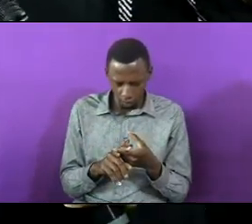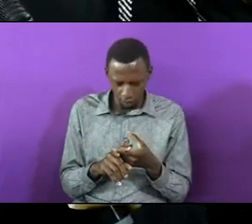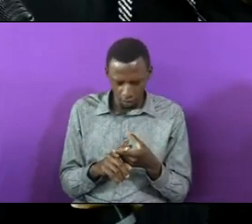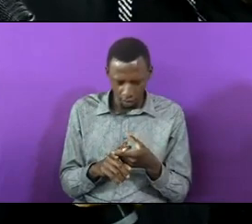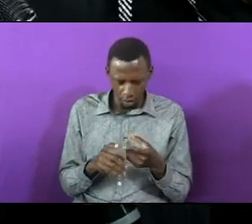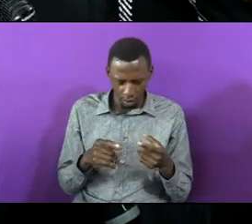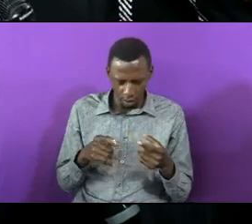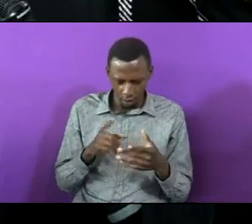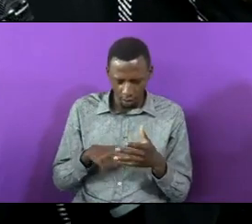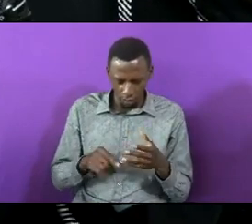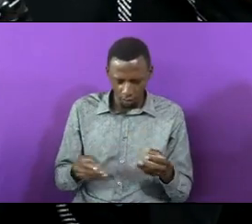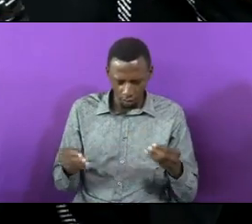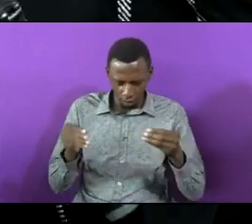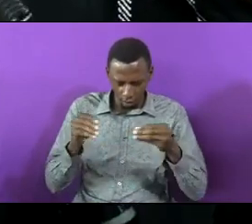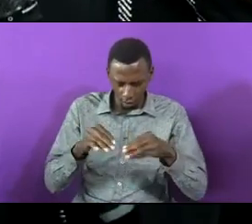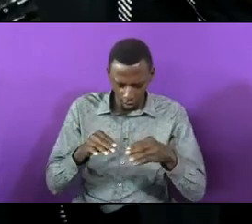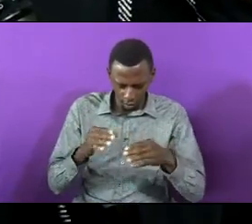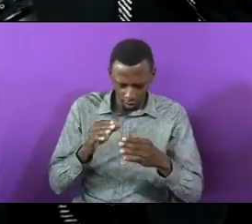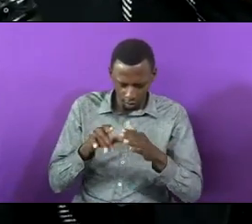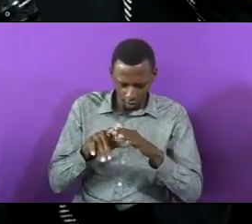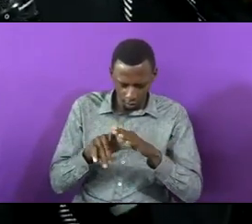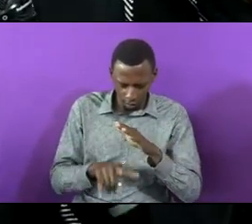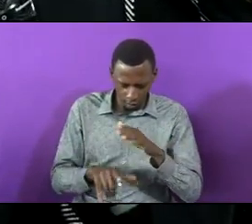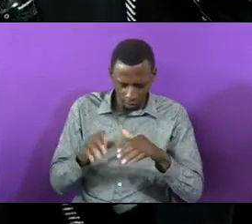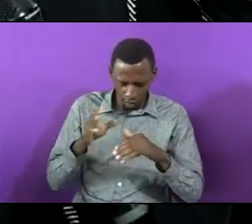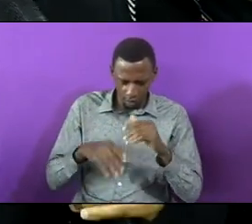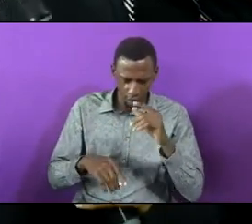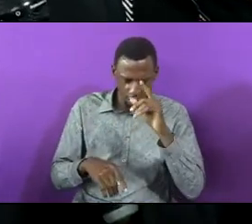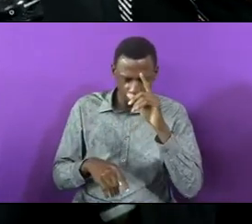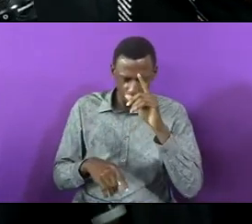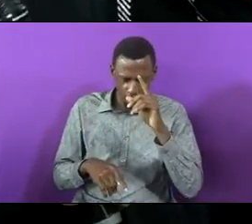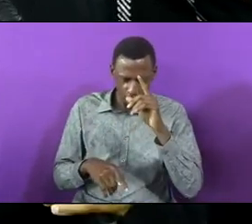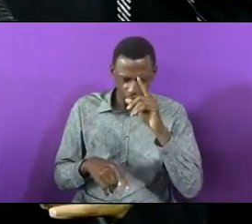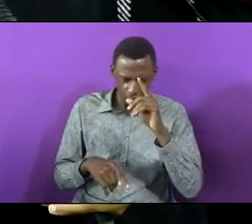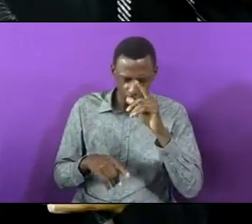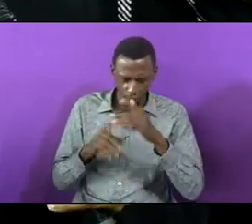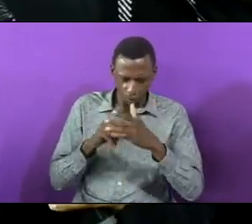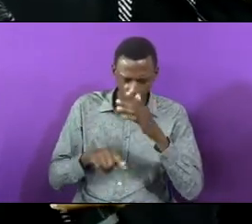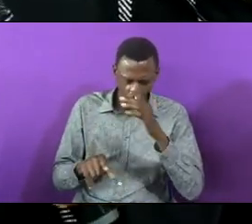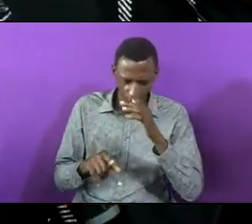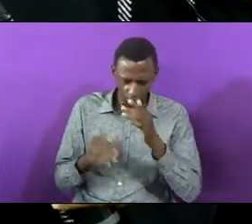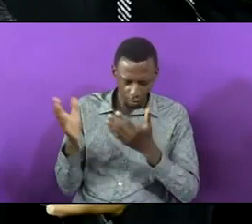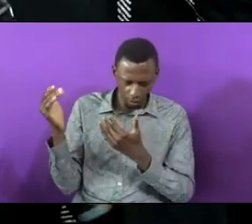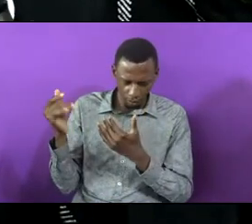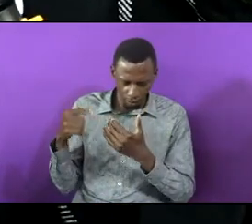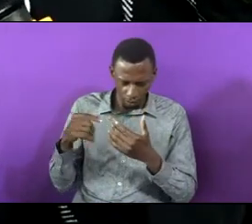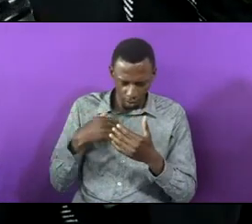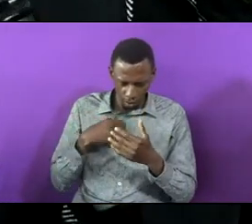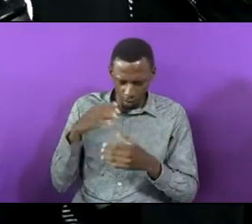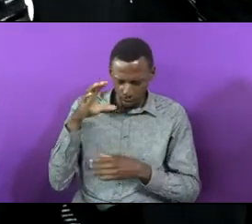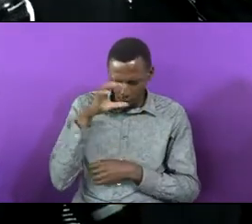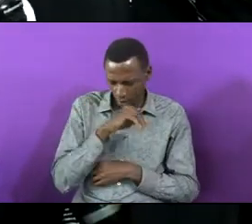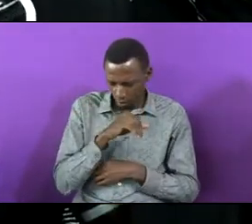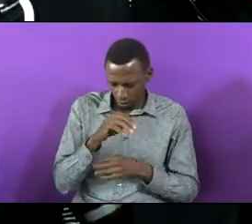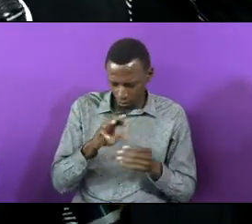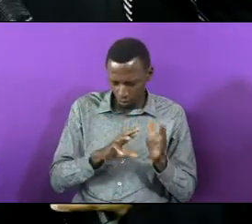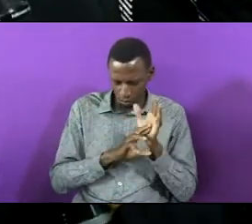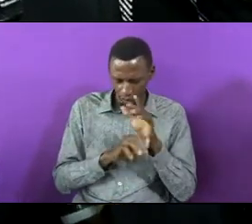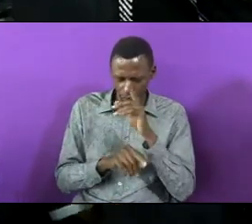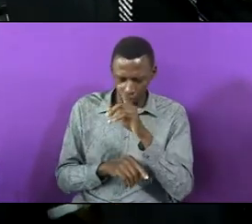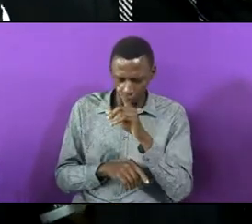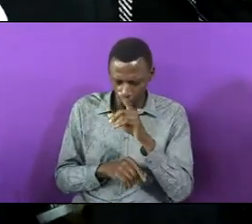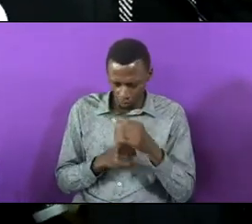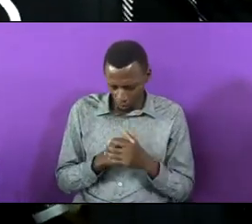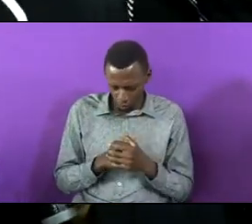you expect we have misrepresented you we want to go in public